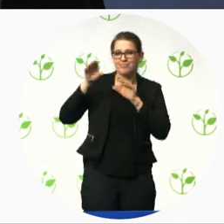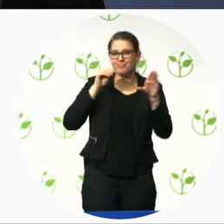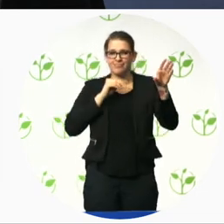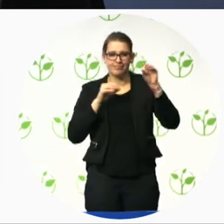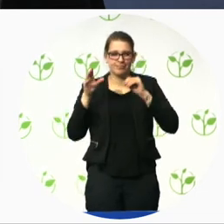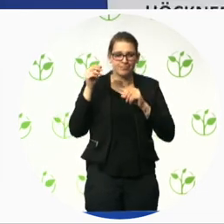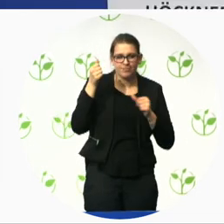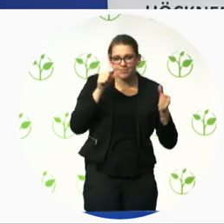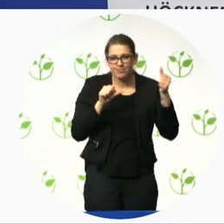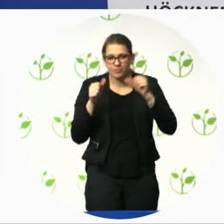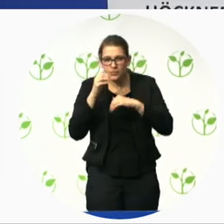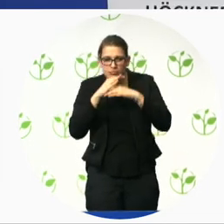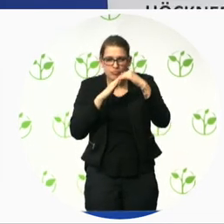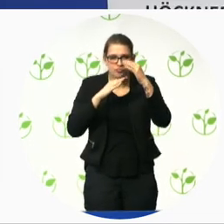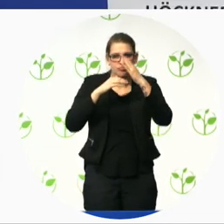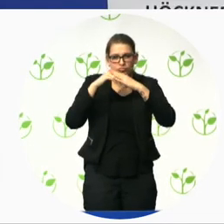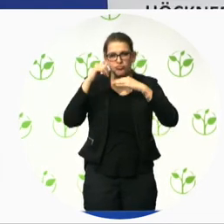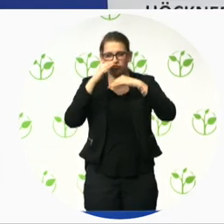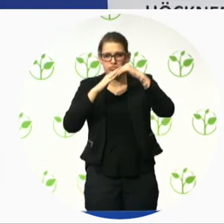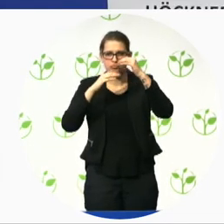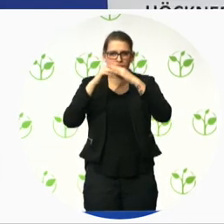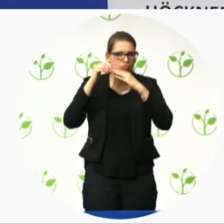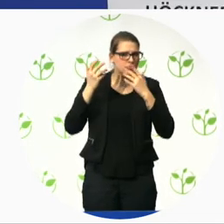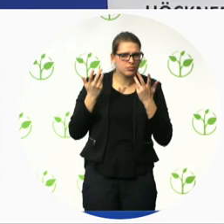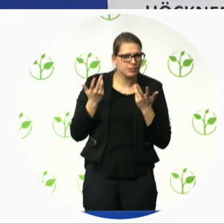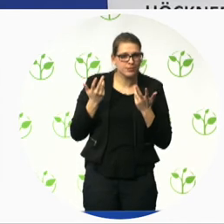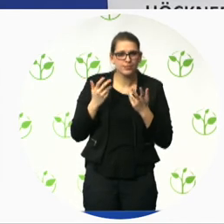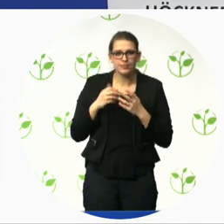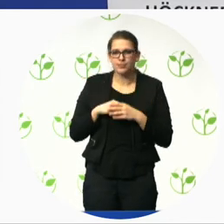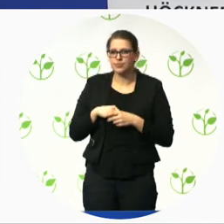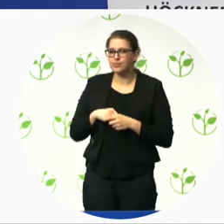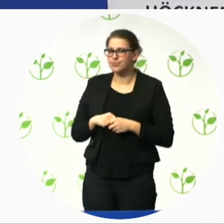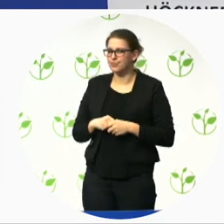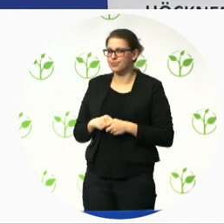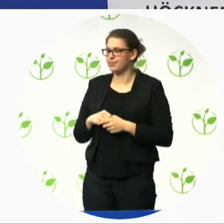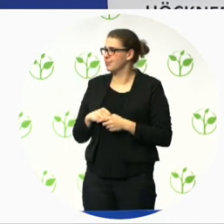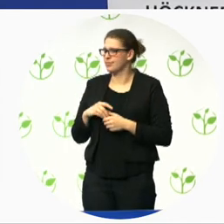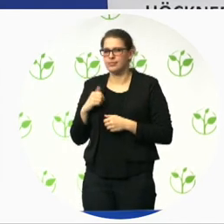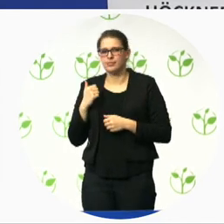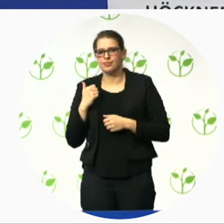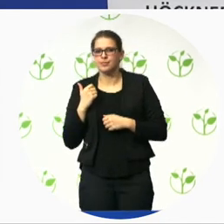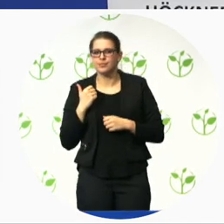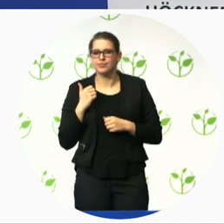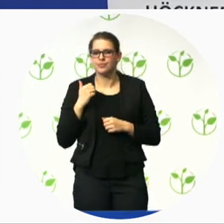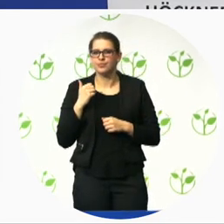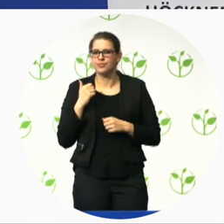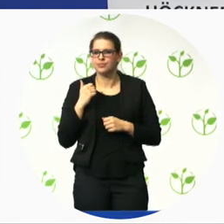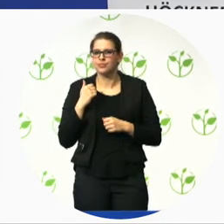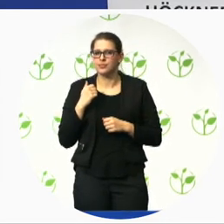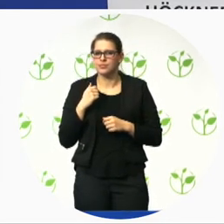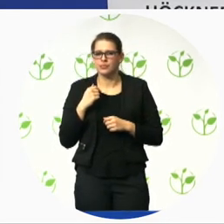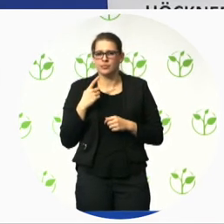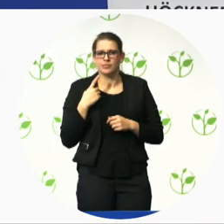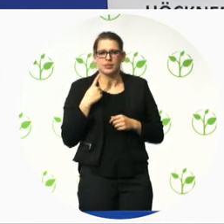accessibility of Ontario with disabilities actually graduation I think it might be similar to the point that my colleague made from